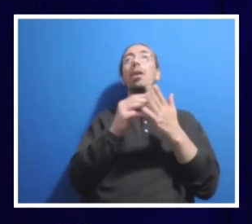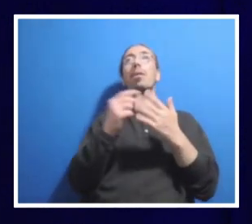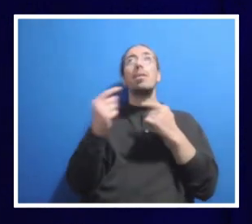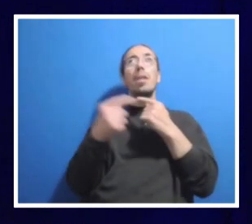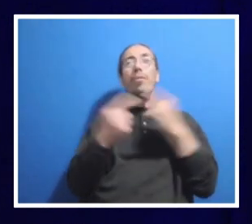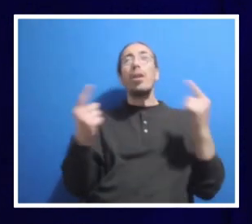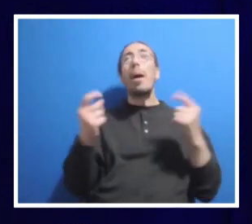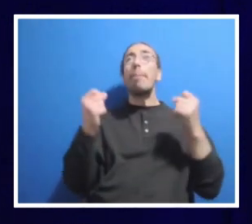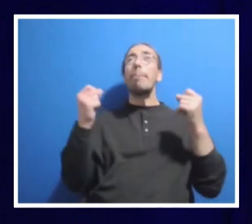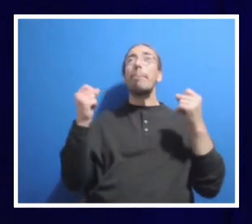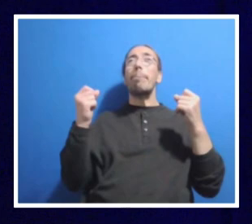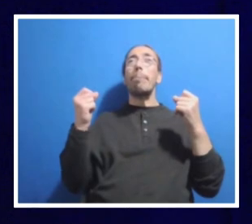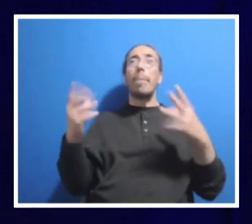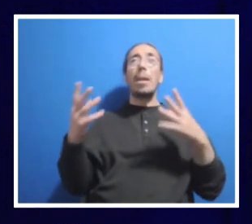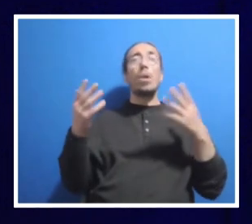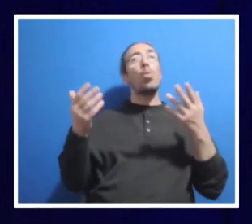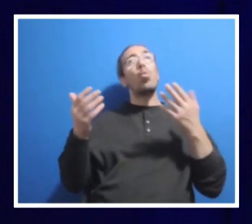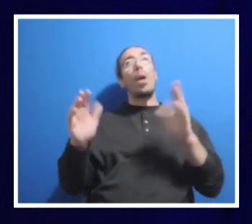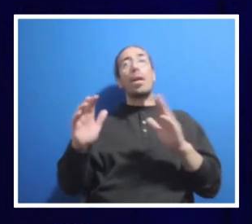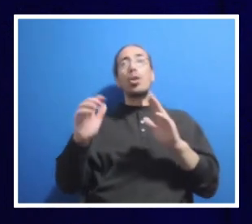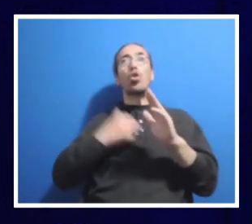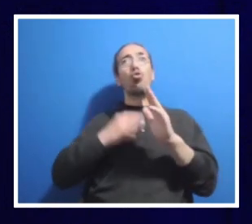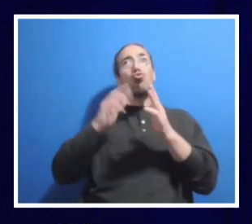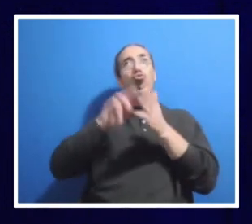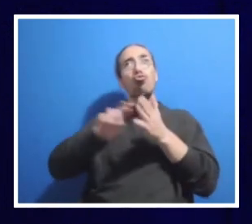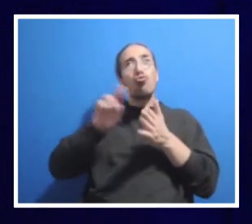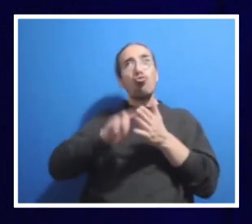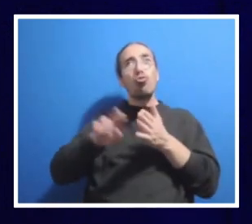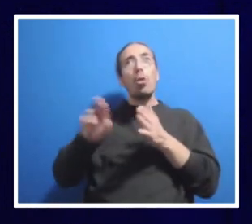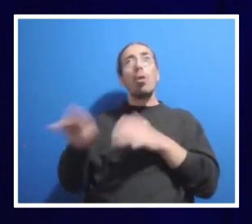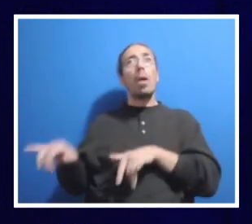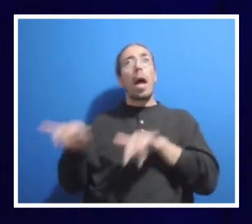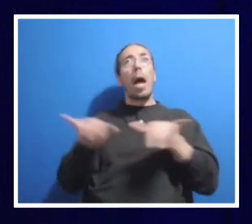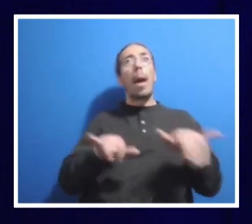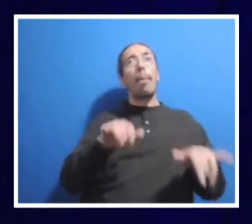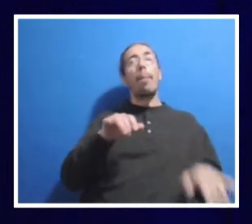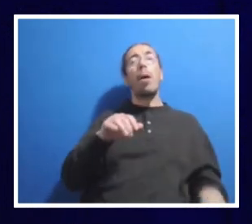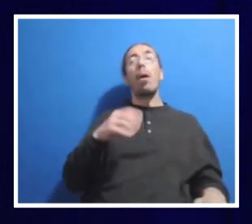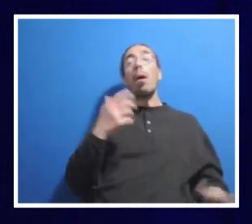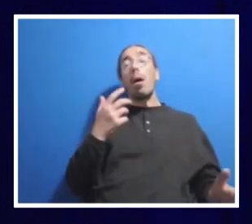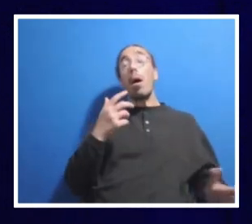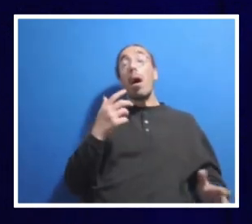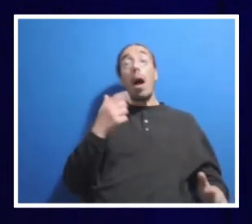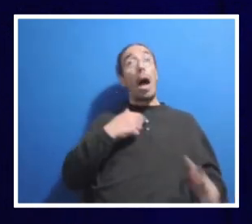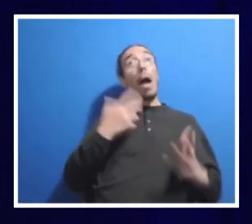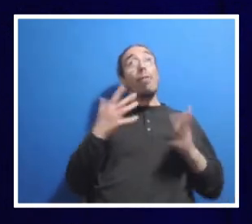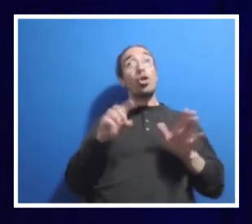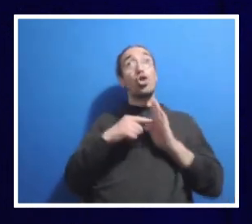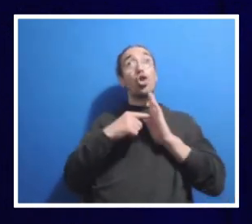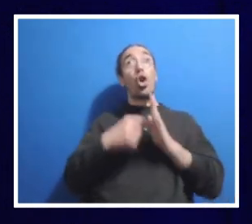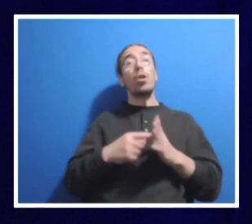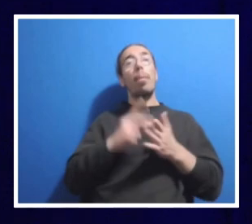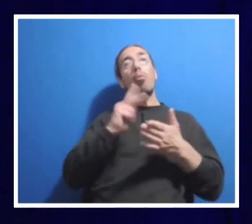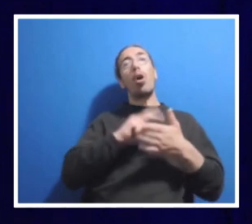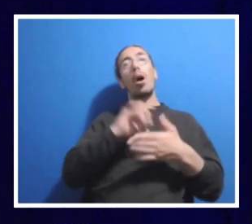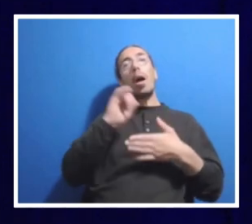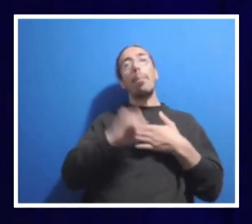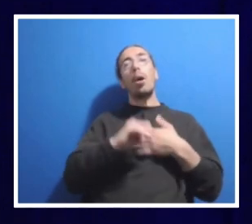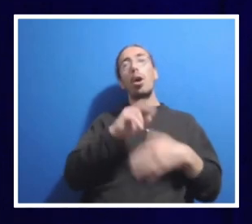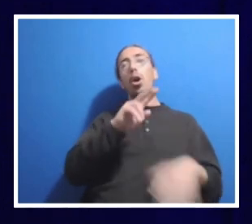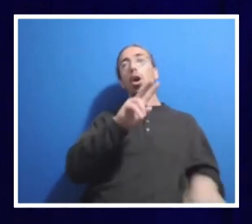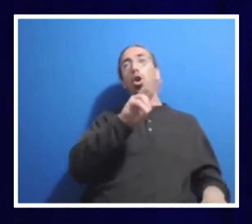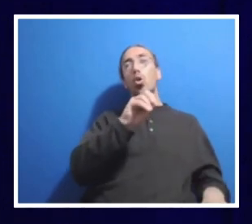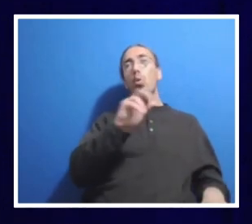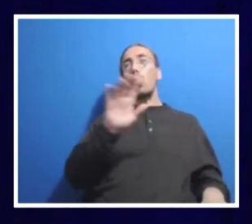ways we need to look at it. So as a provost, I started the project 2025. At